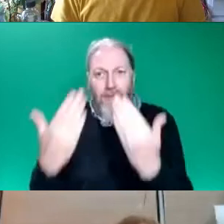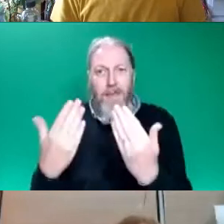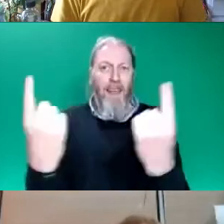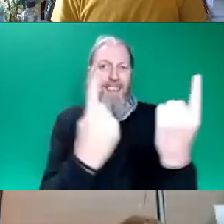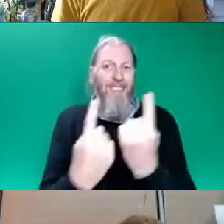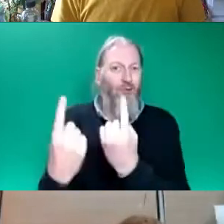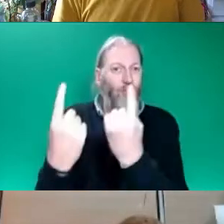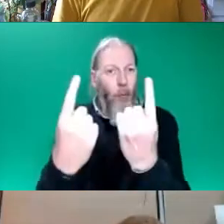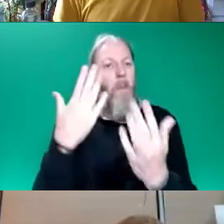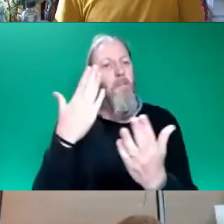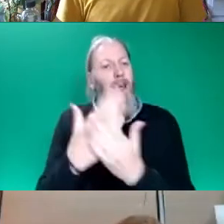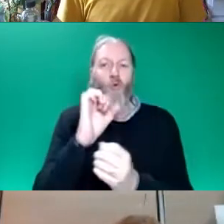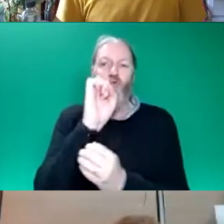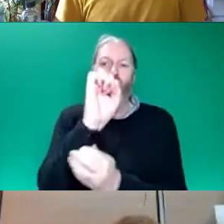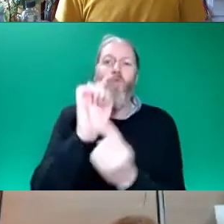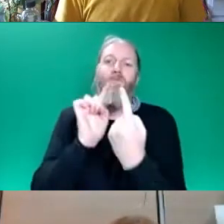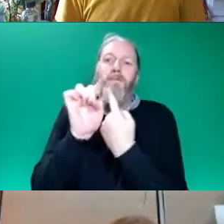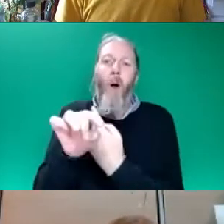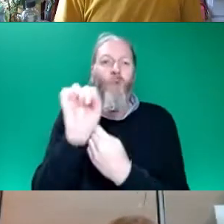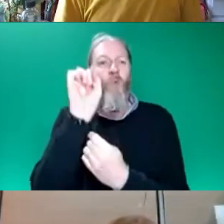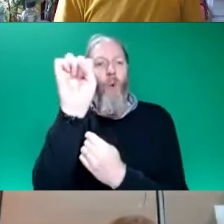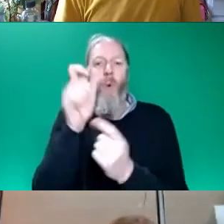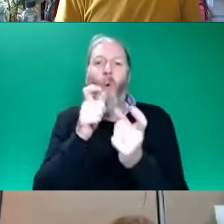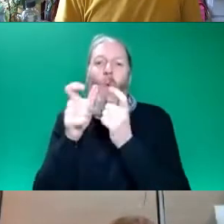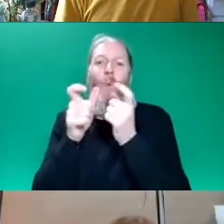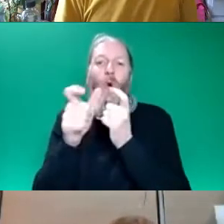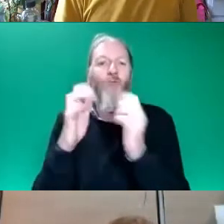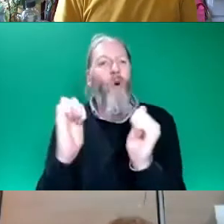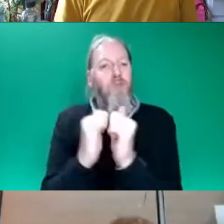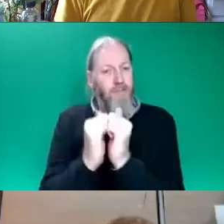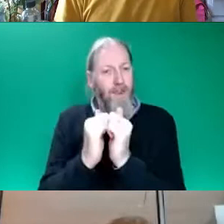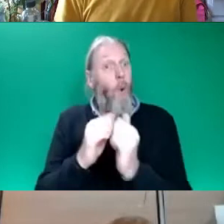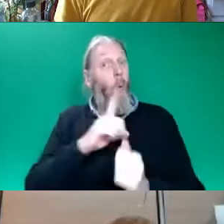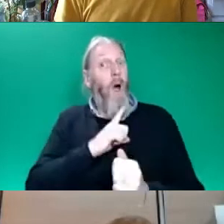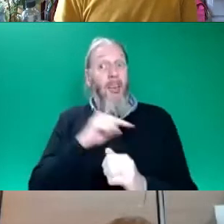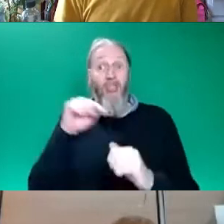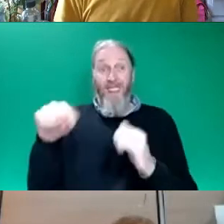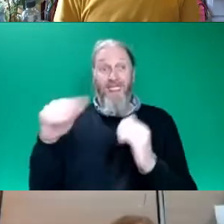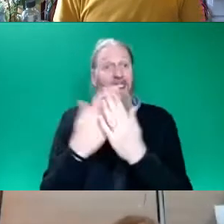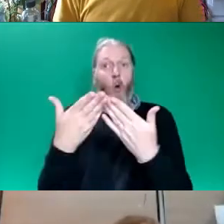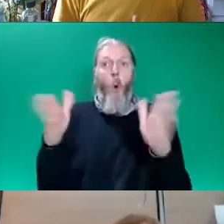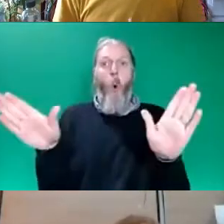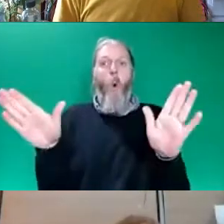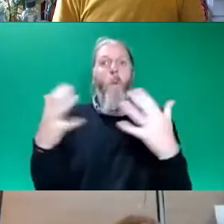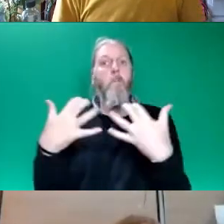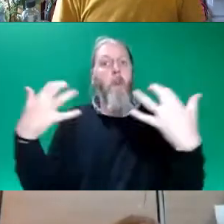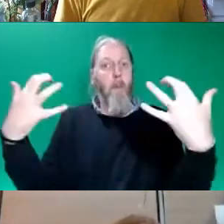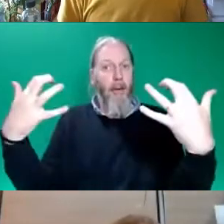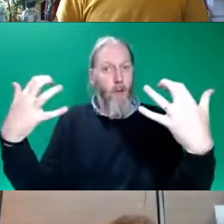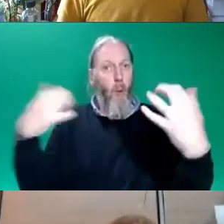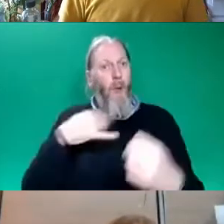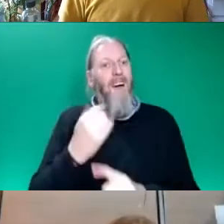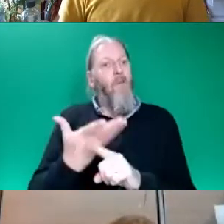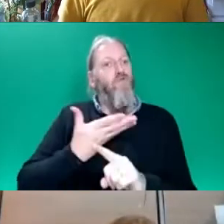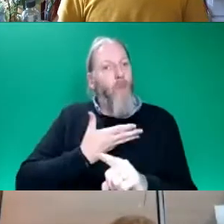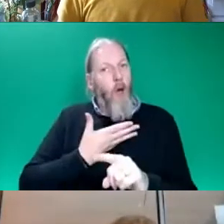language. This is a public event and we reserve the right to moderate and manage responses and to ensure that everyone can take part in a way